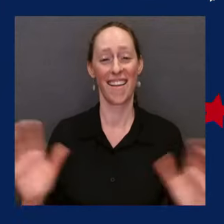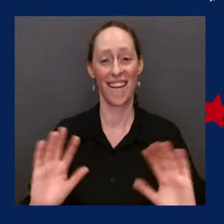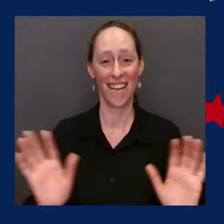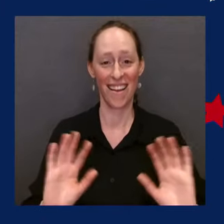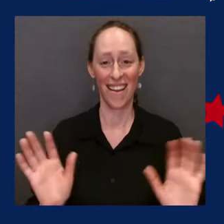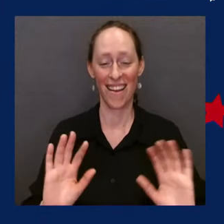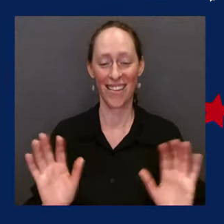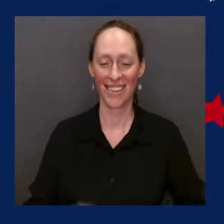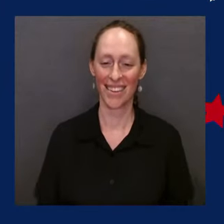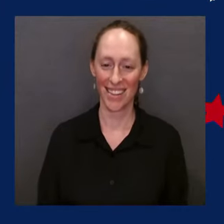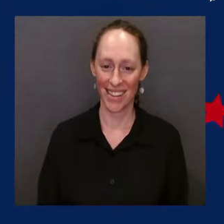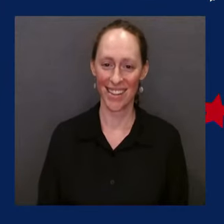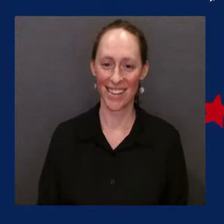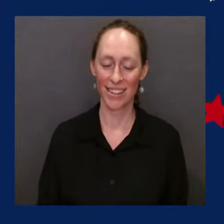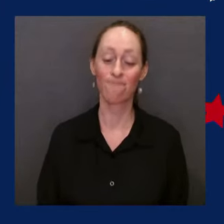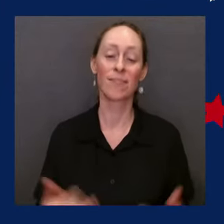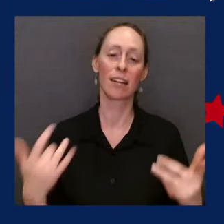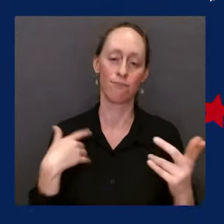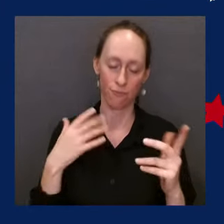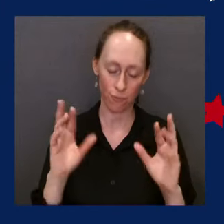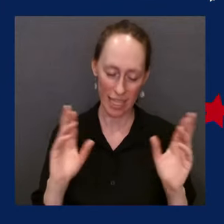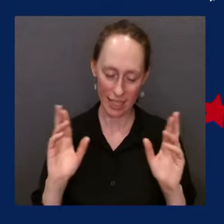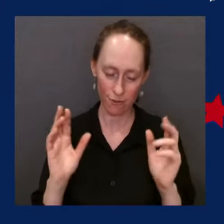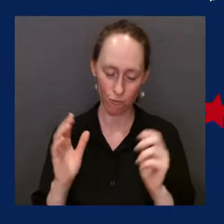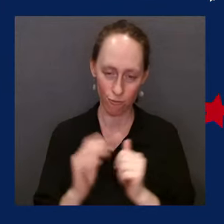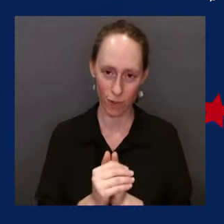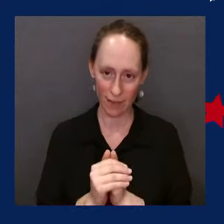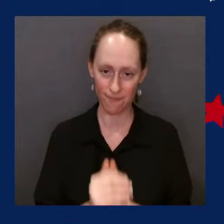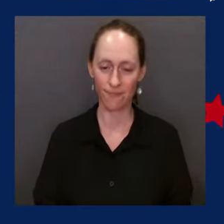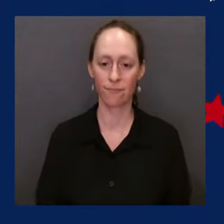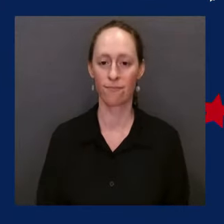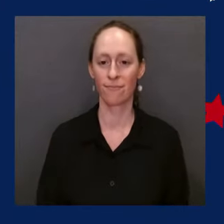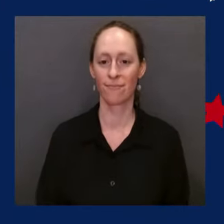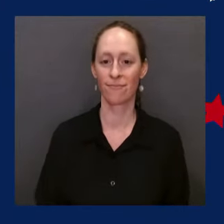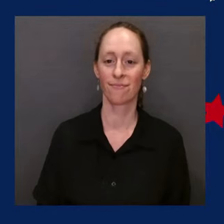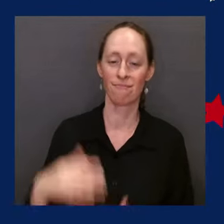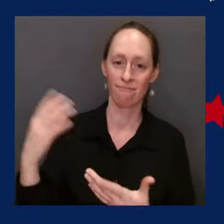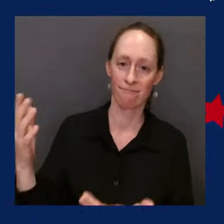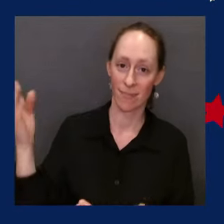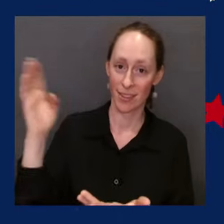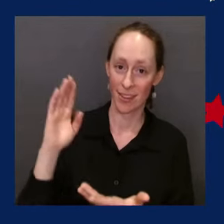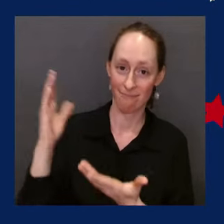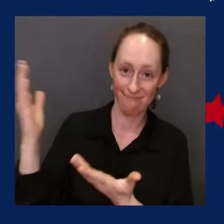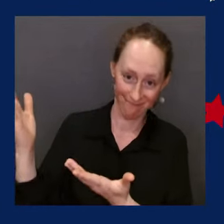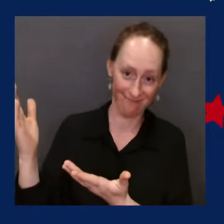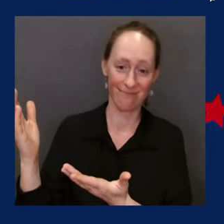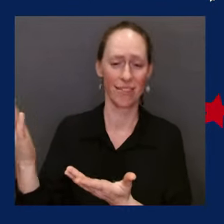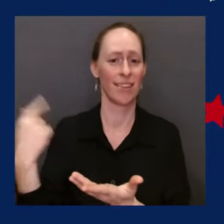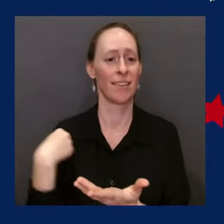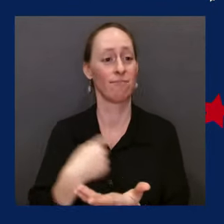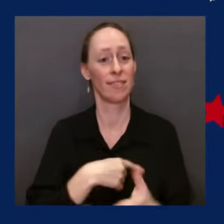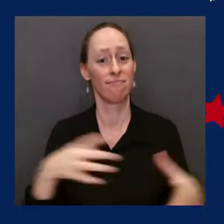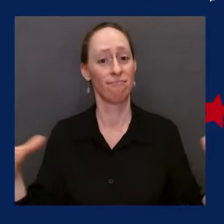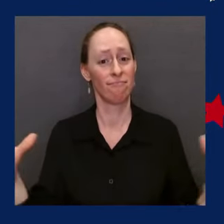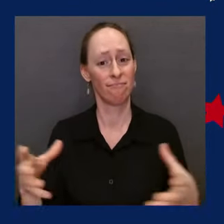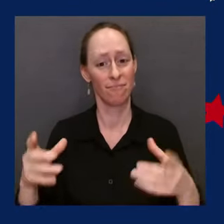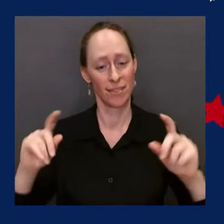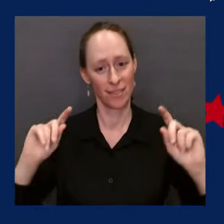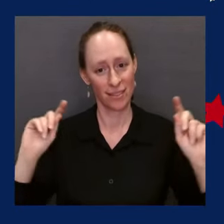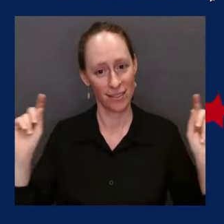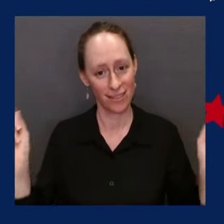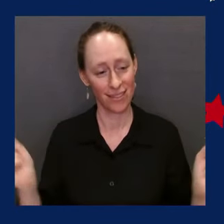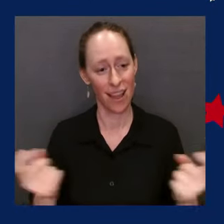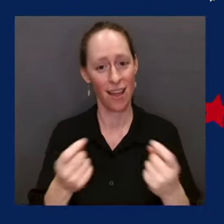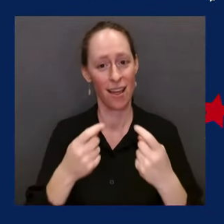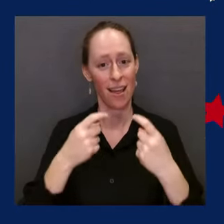Almighty God, as we celebrate the birth of our nation, may we never take the